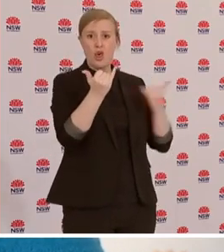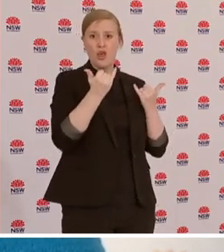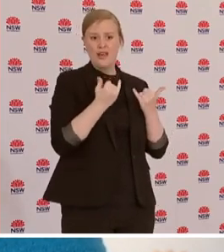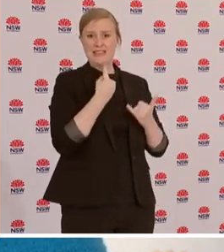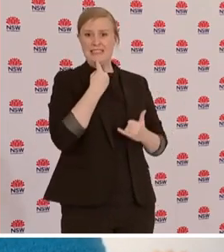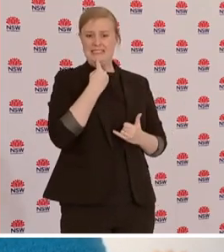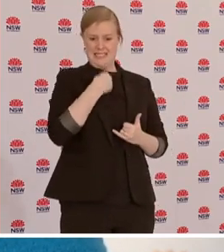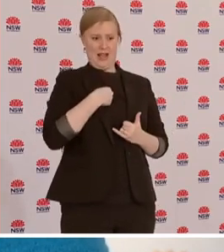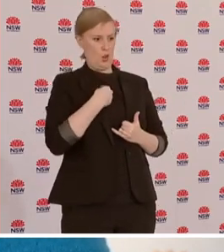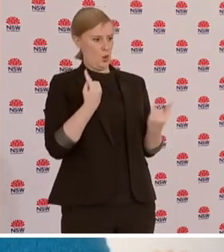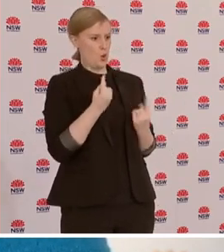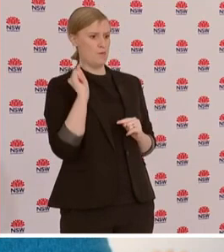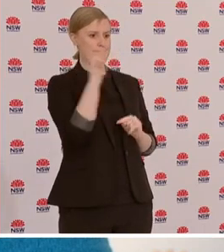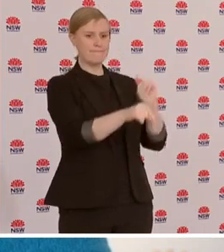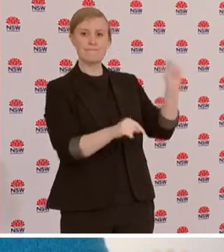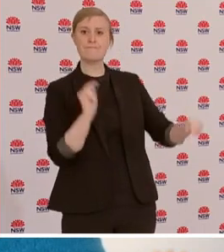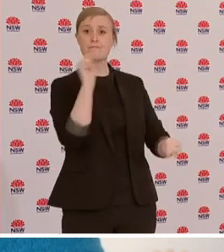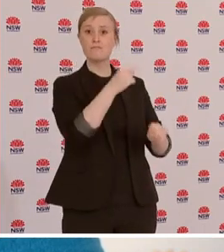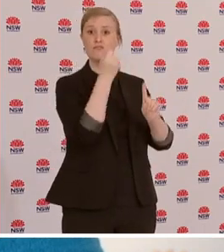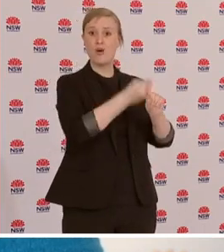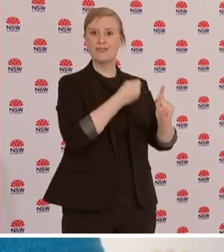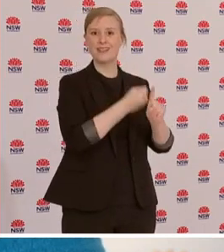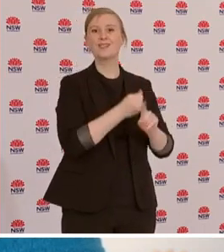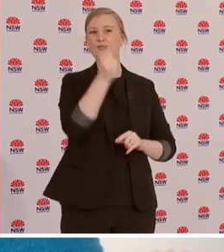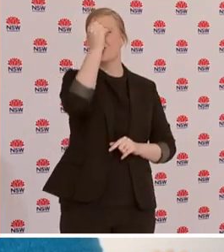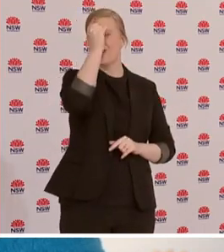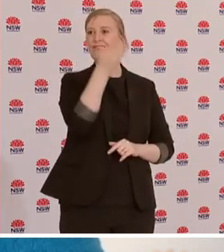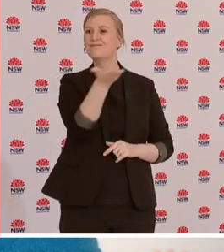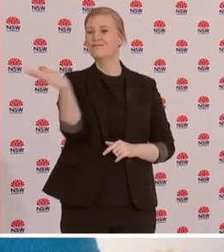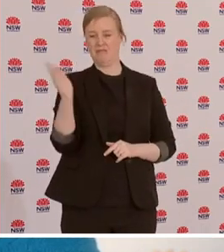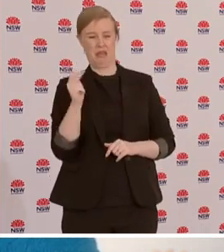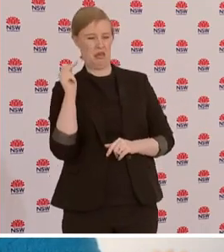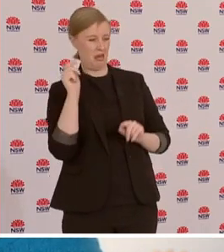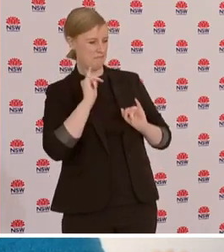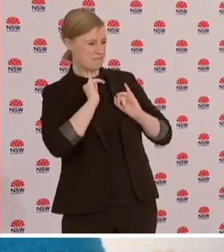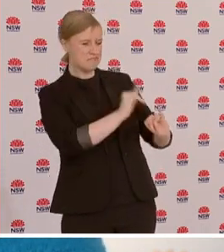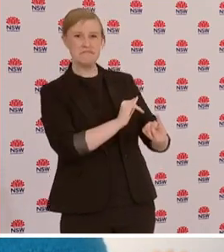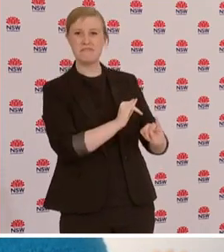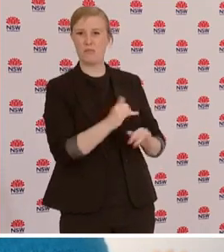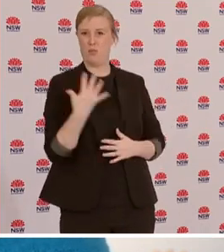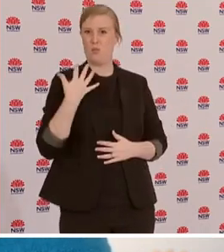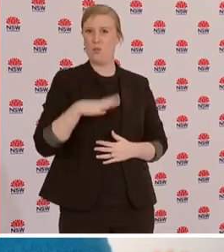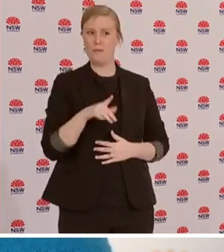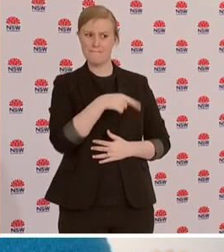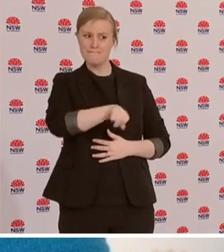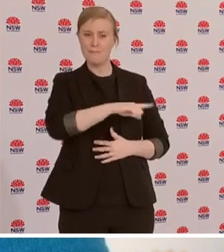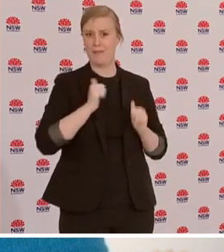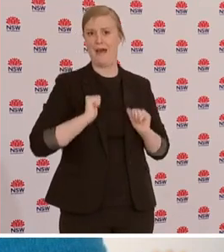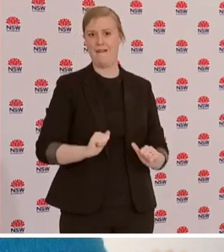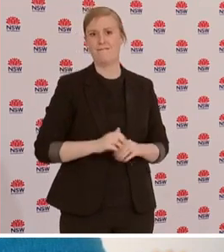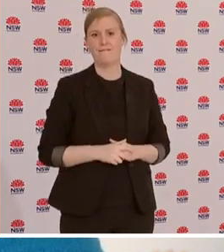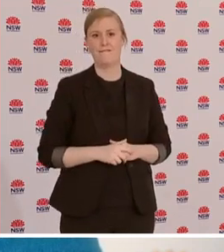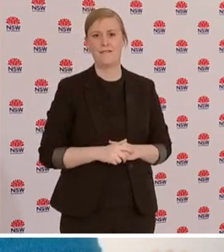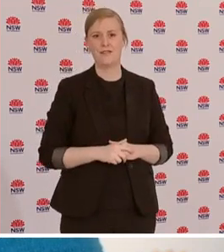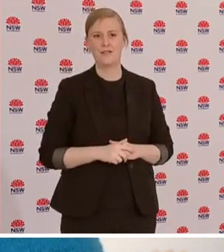well but when all of us see the images we saw yesterday we are just left shaking our heads and feeling so disgusted